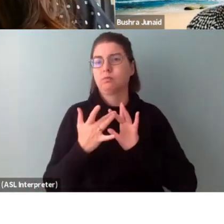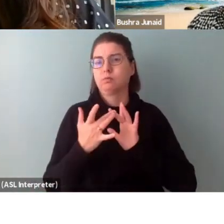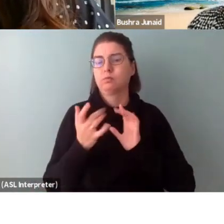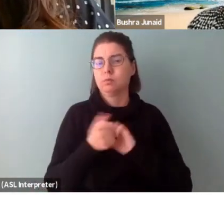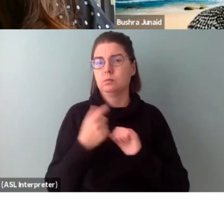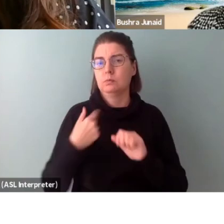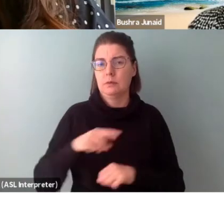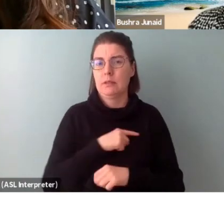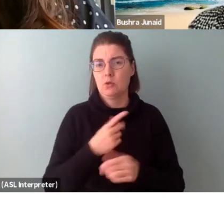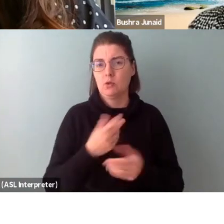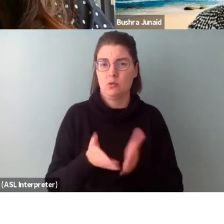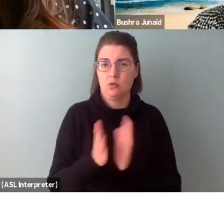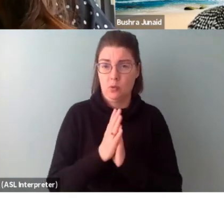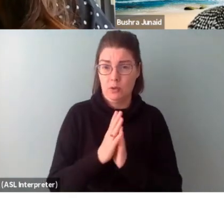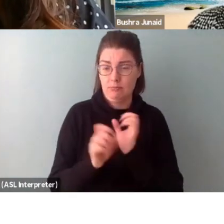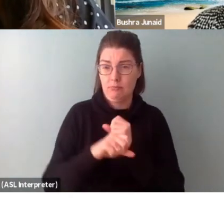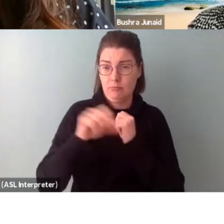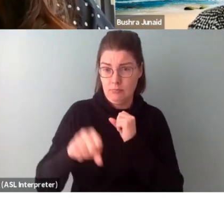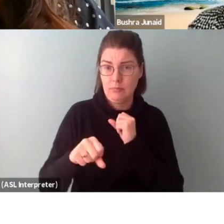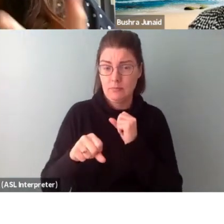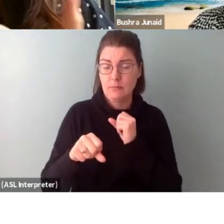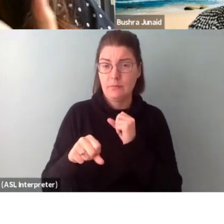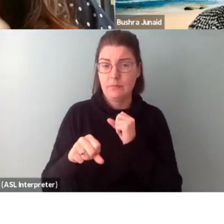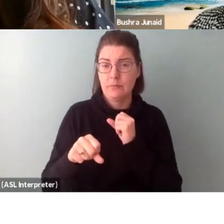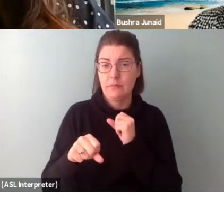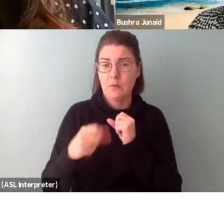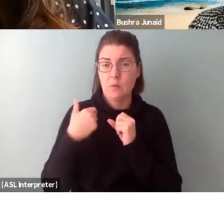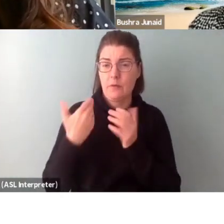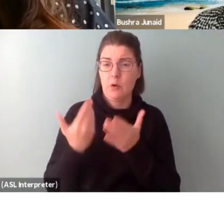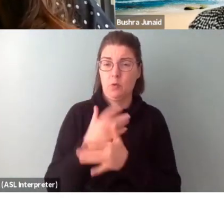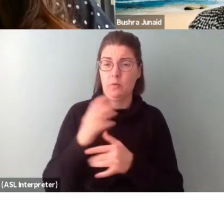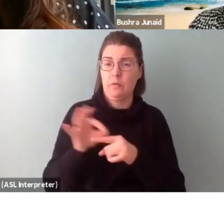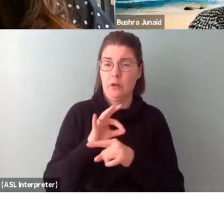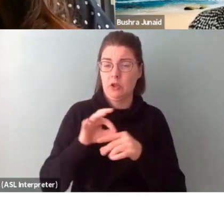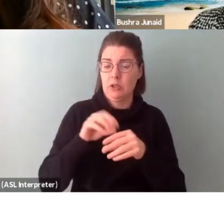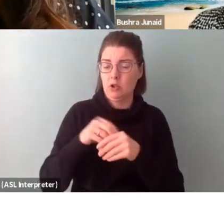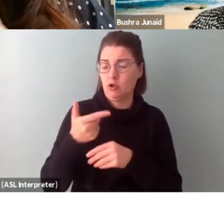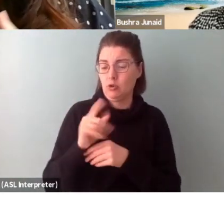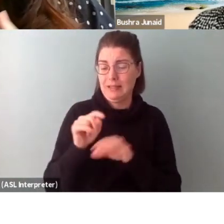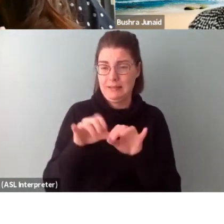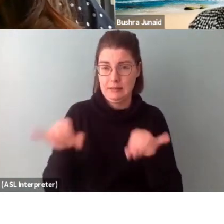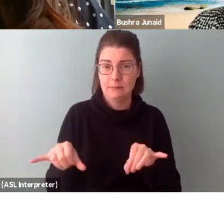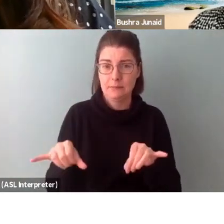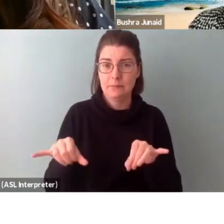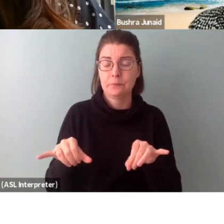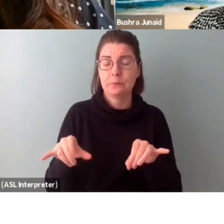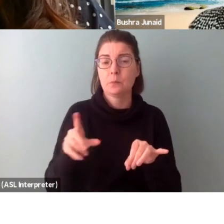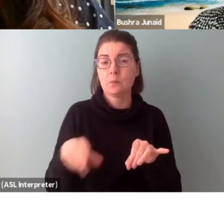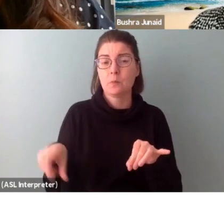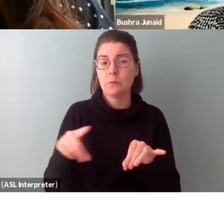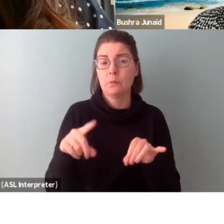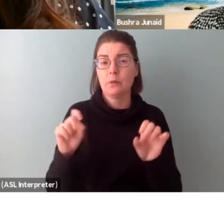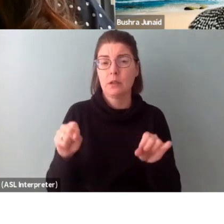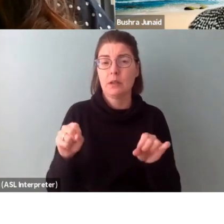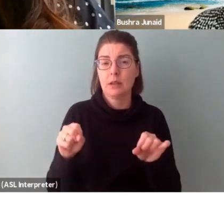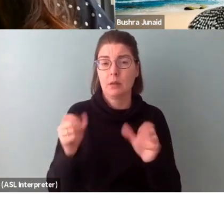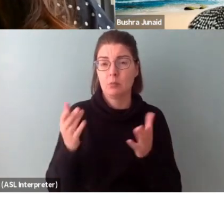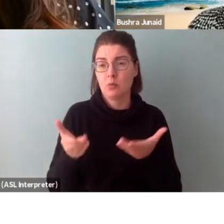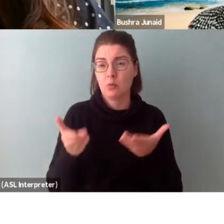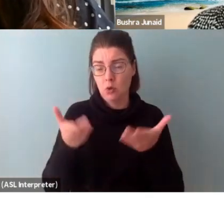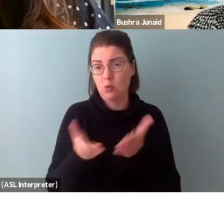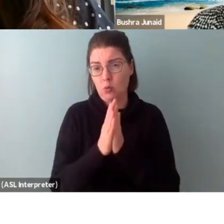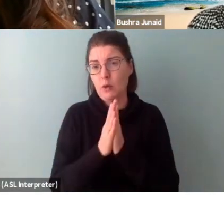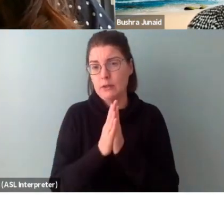us to request an extension. And we have a new function in our grant system in which you are able to put forward a